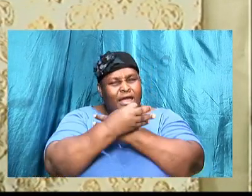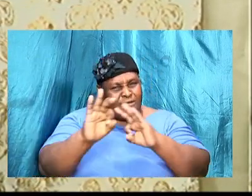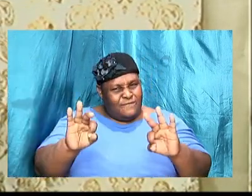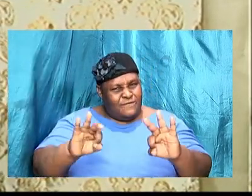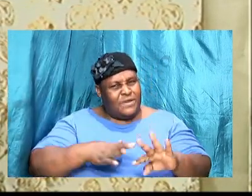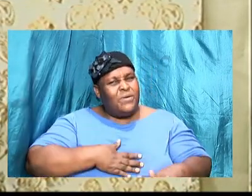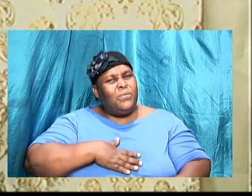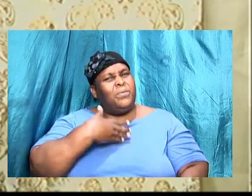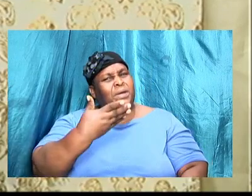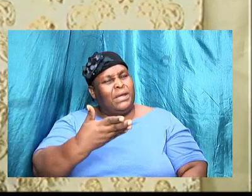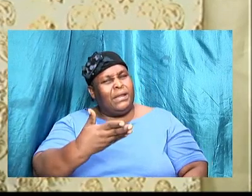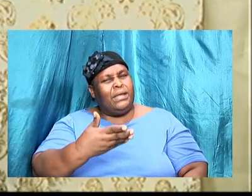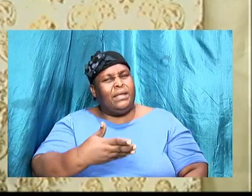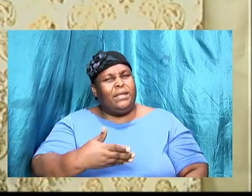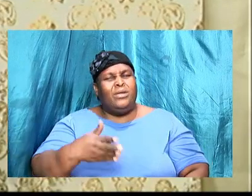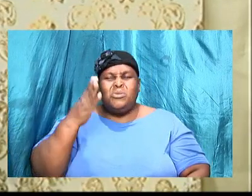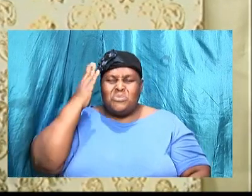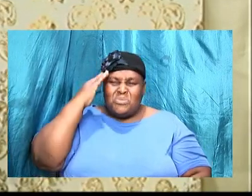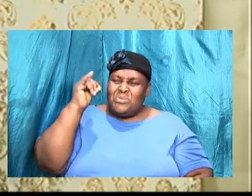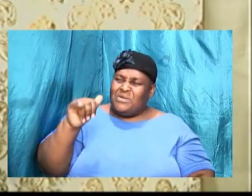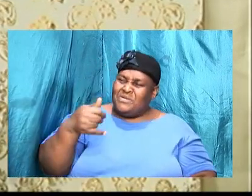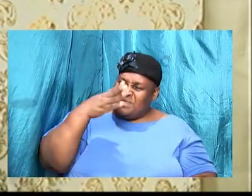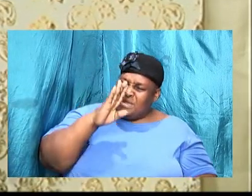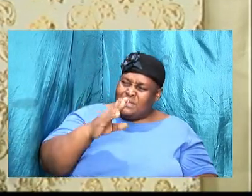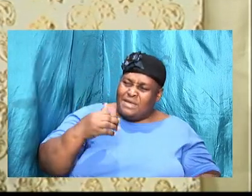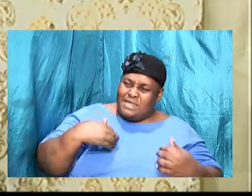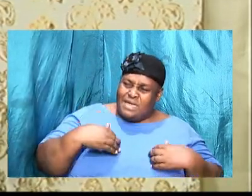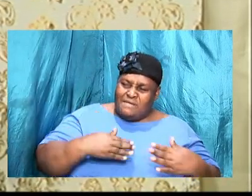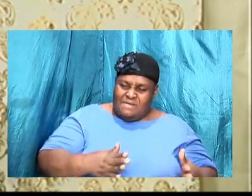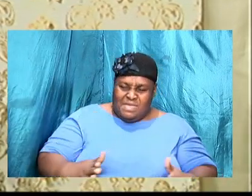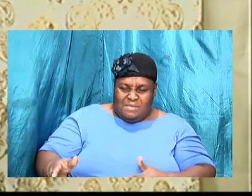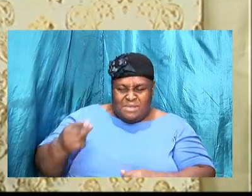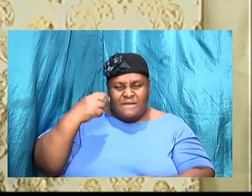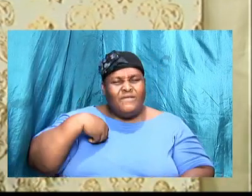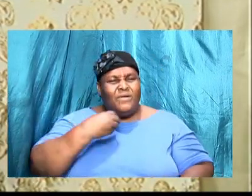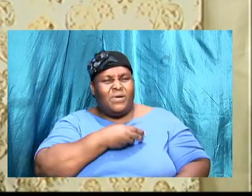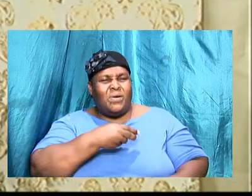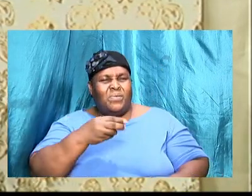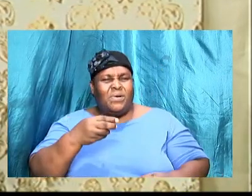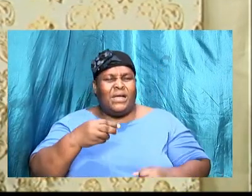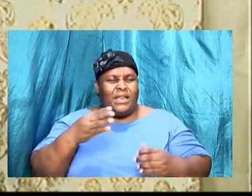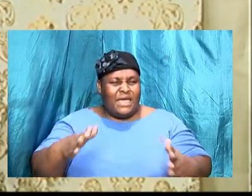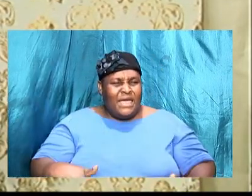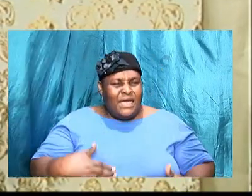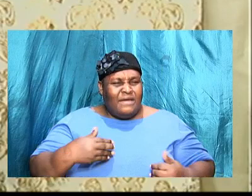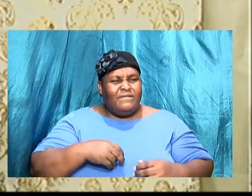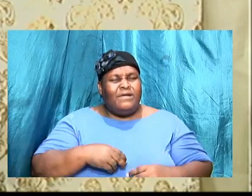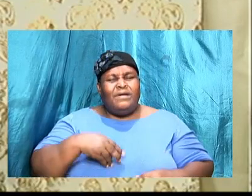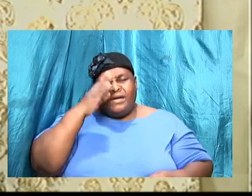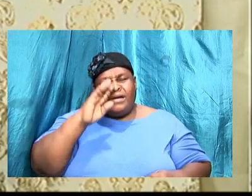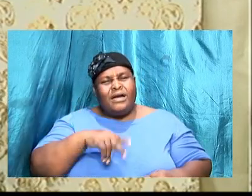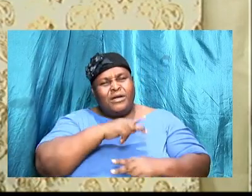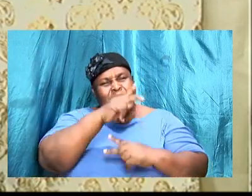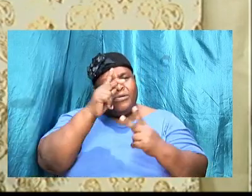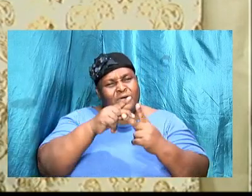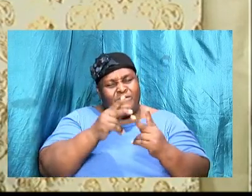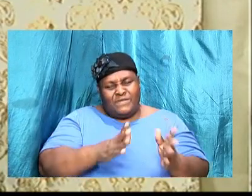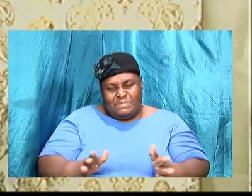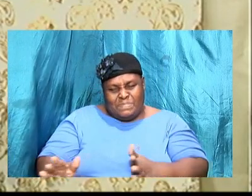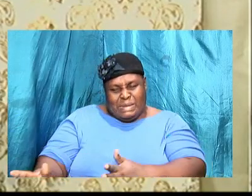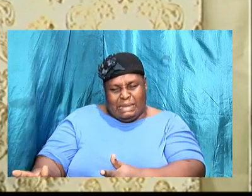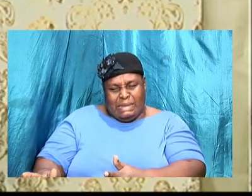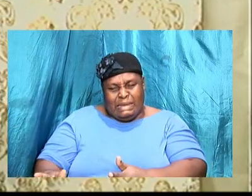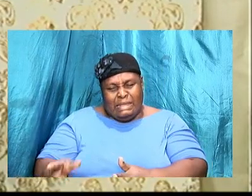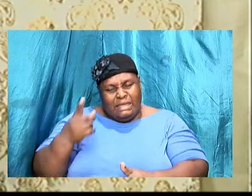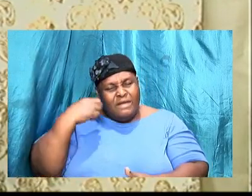We know that God has a plan for our life, and this plan is the perfect plan of God, this perfect will. This perfect